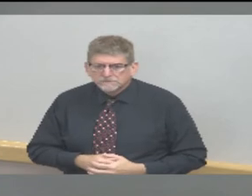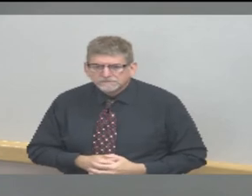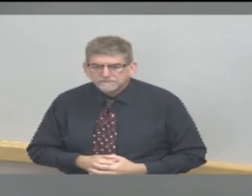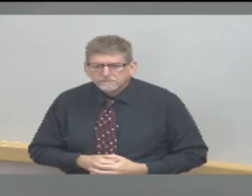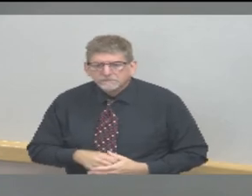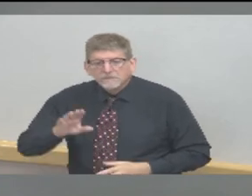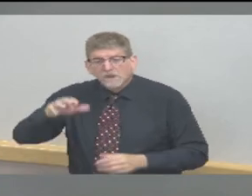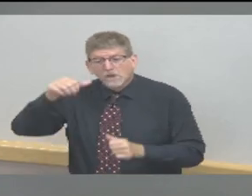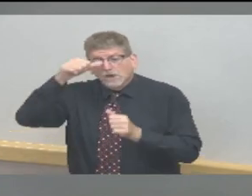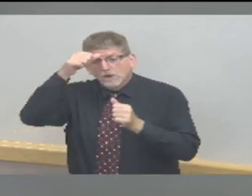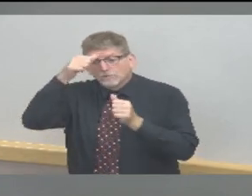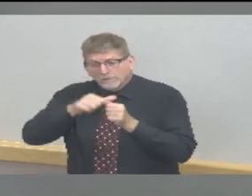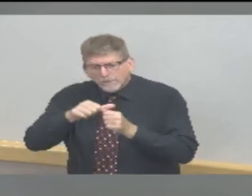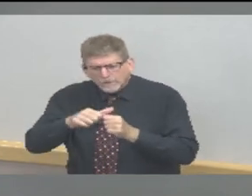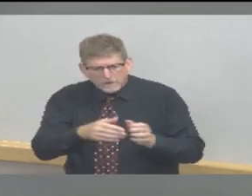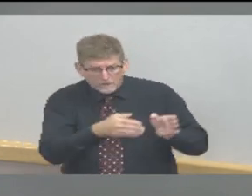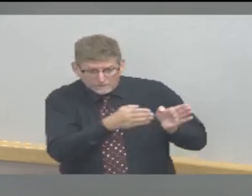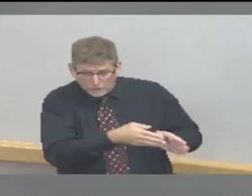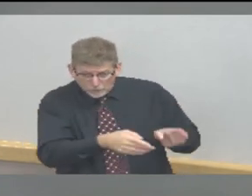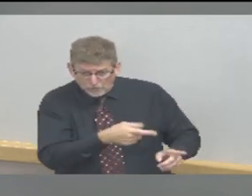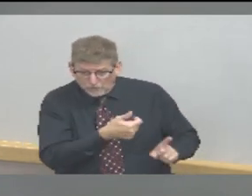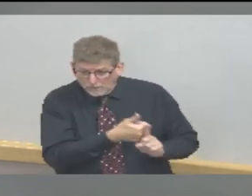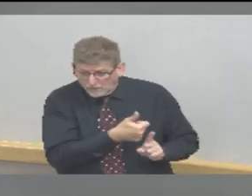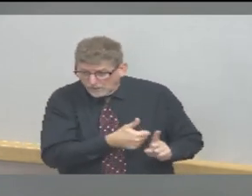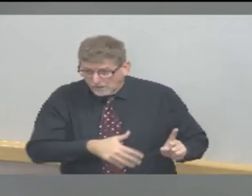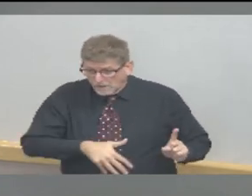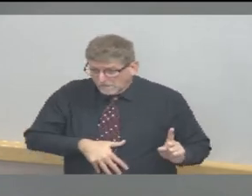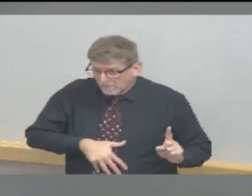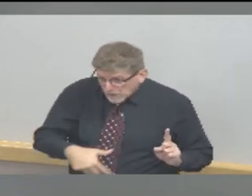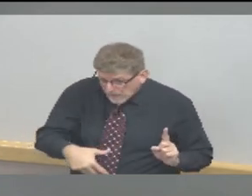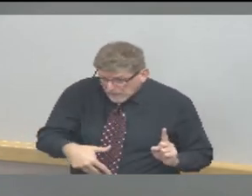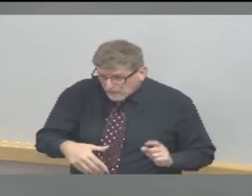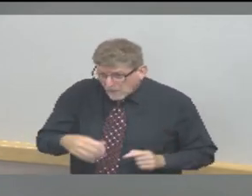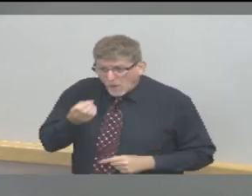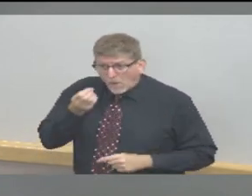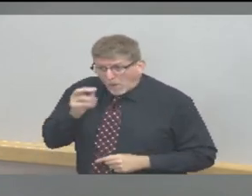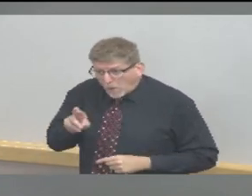contact of confirmed COVID-19 positive patients